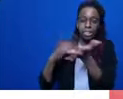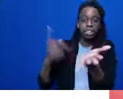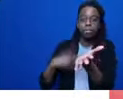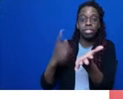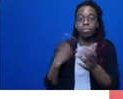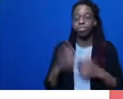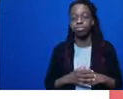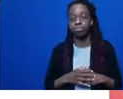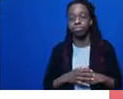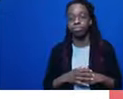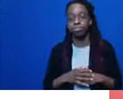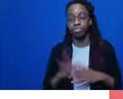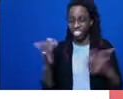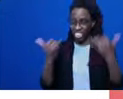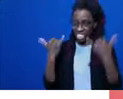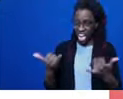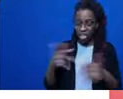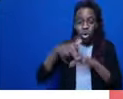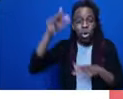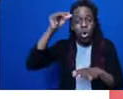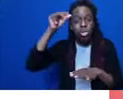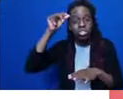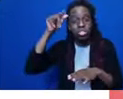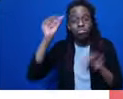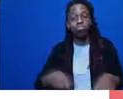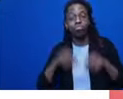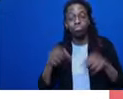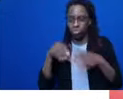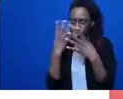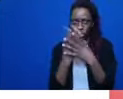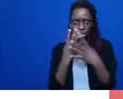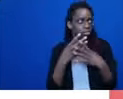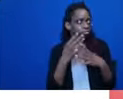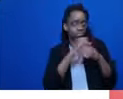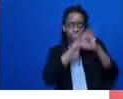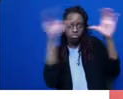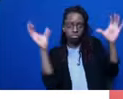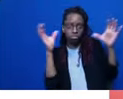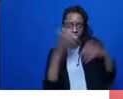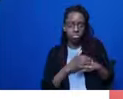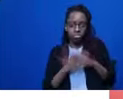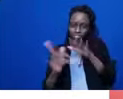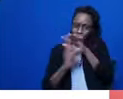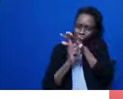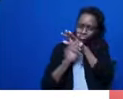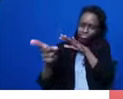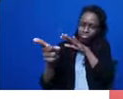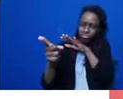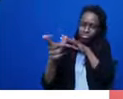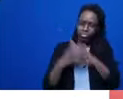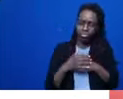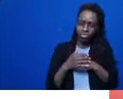a horse inside a prison cell and run away. It is possible for prison walls to disappear,